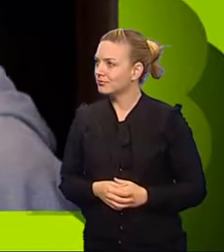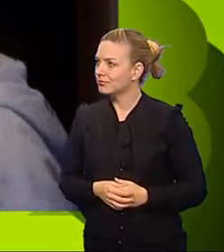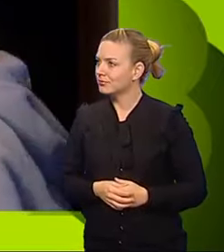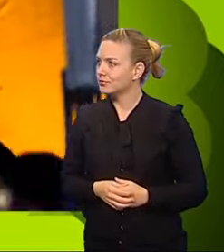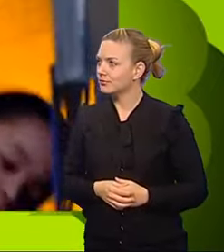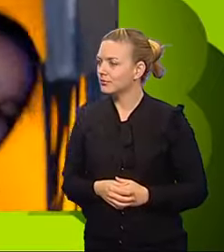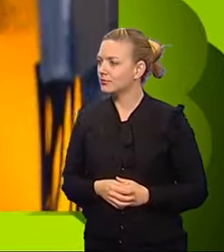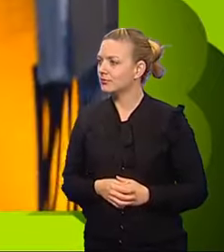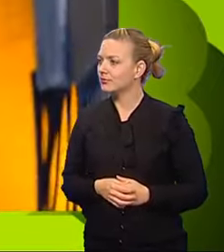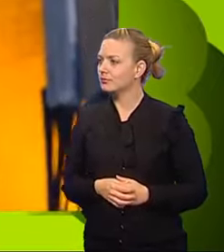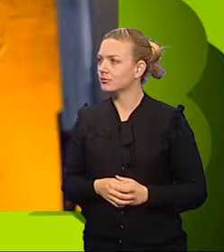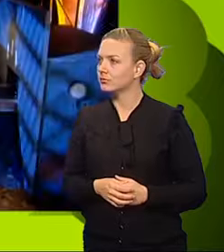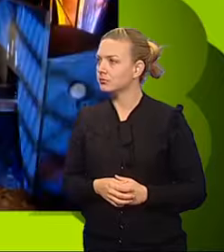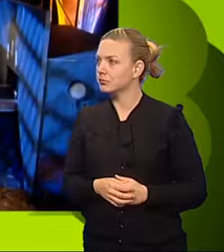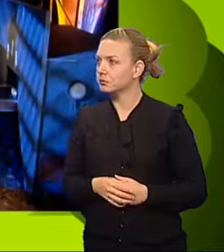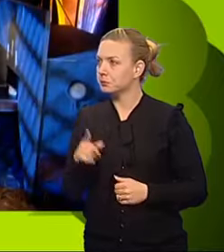The team are working well.